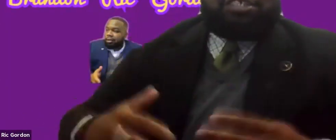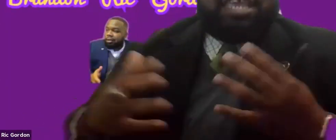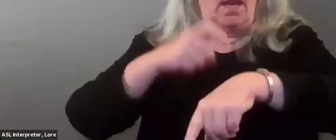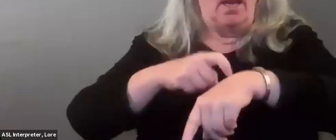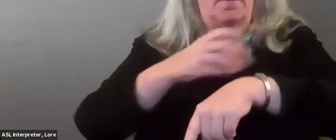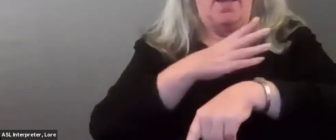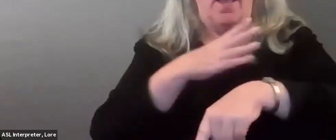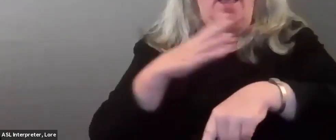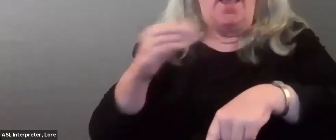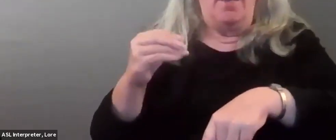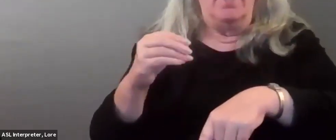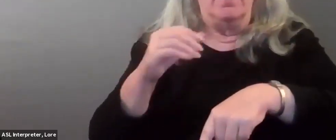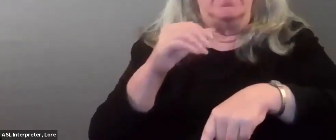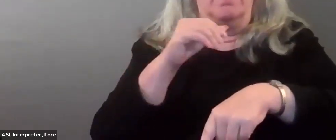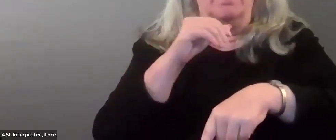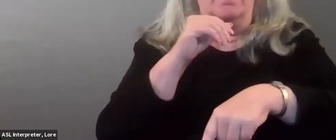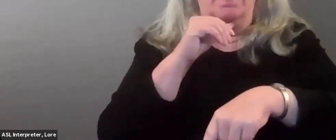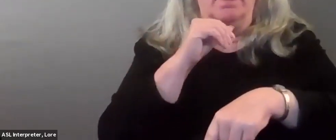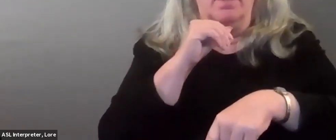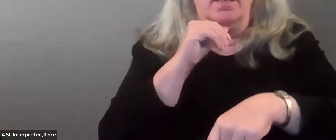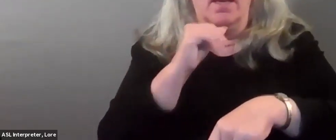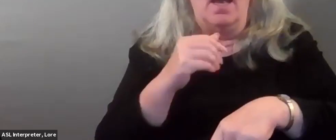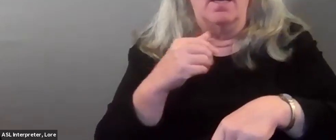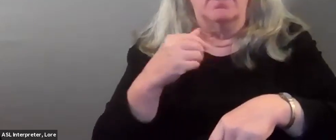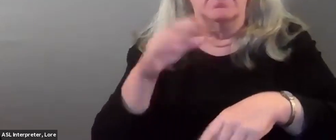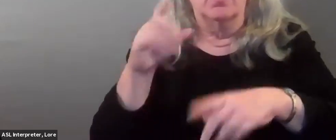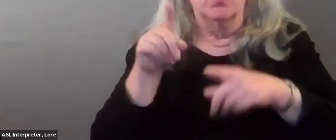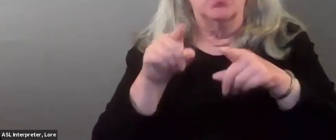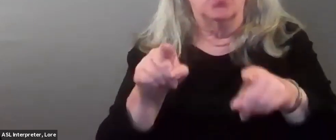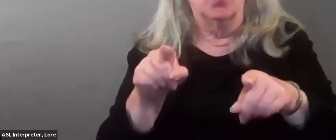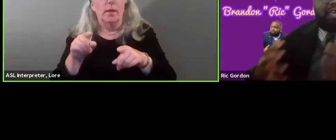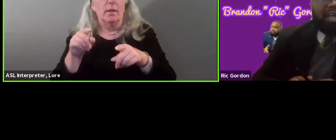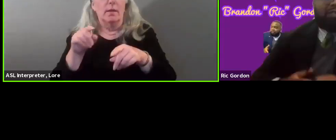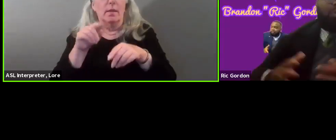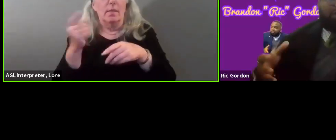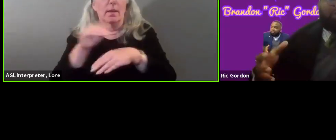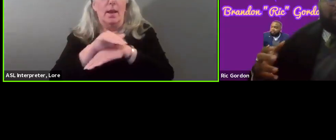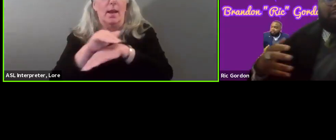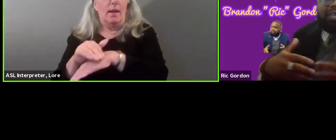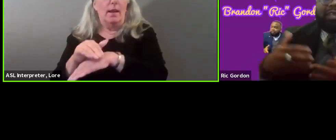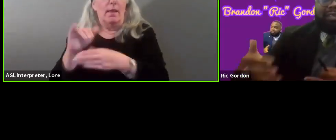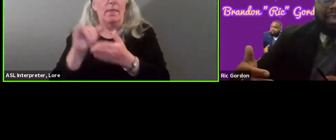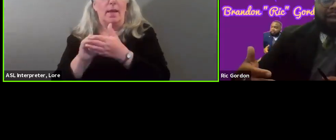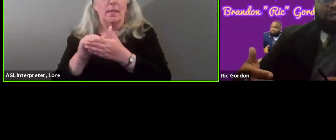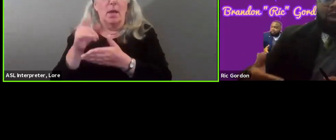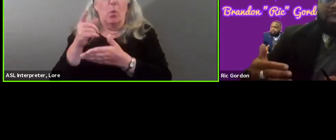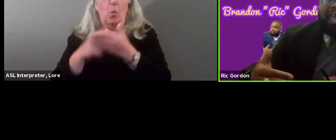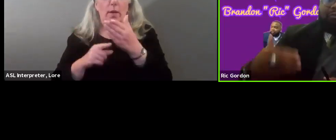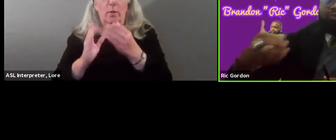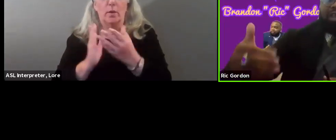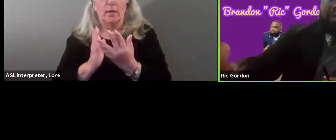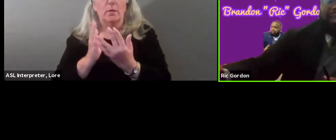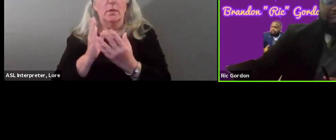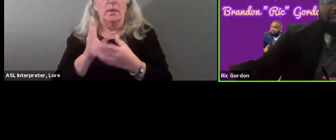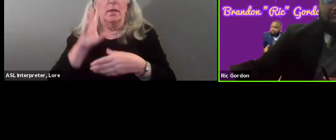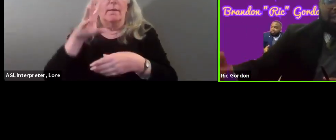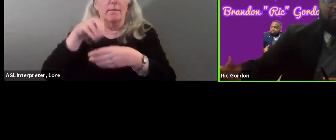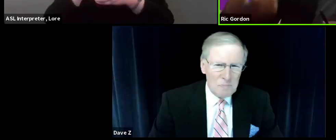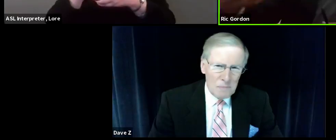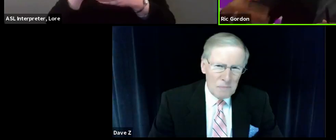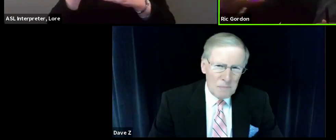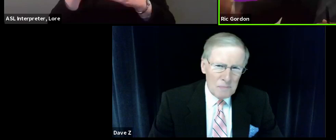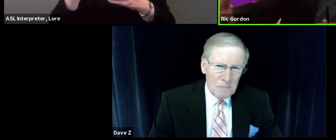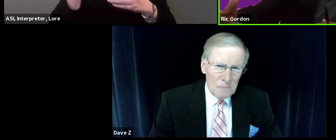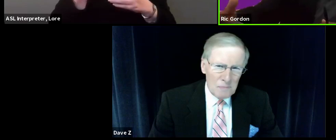fatiguing our residents out during the wee hours of the night. That's what I want to interject in the council where we have pre-meetings